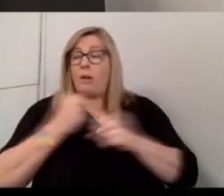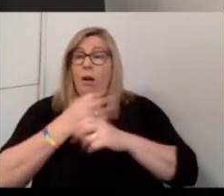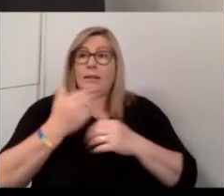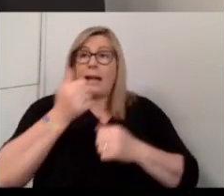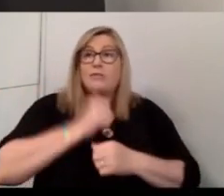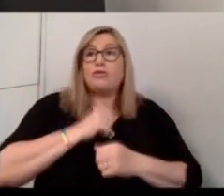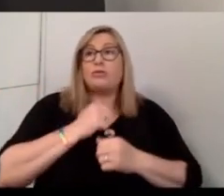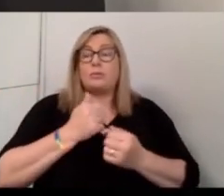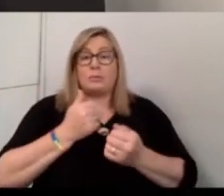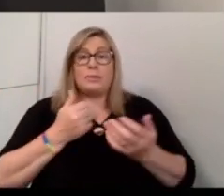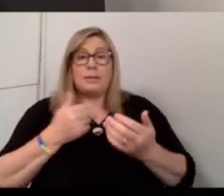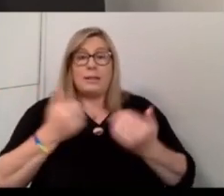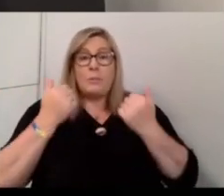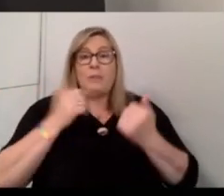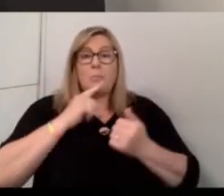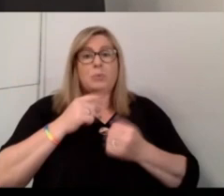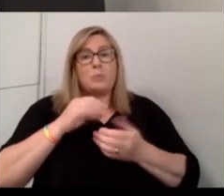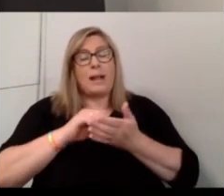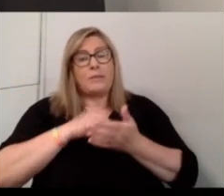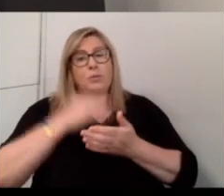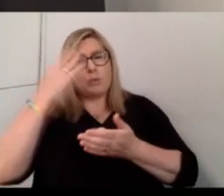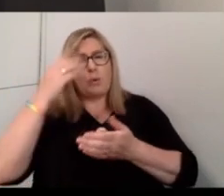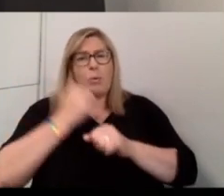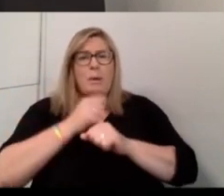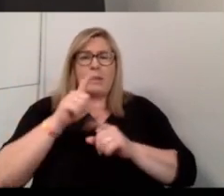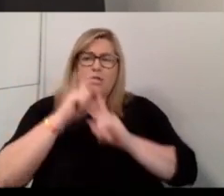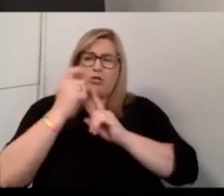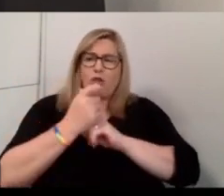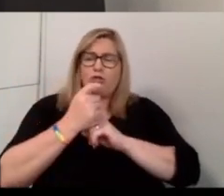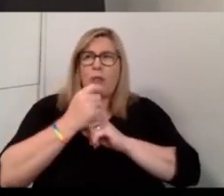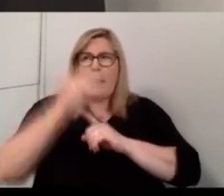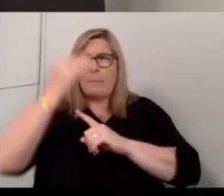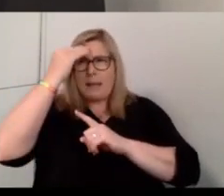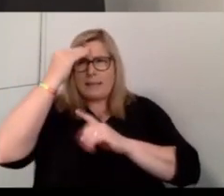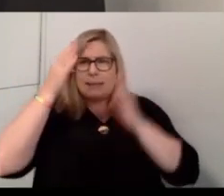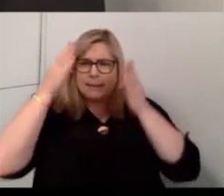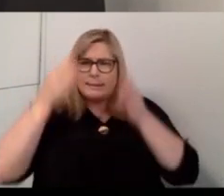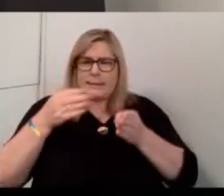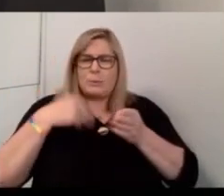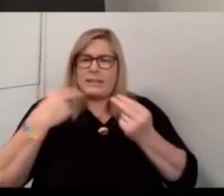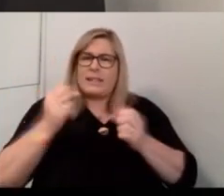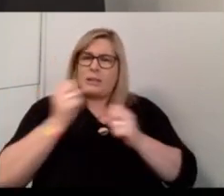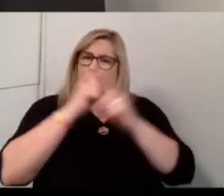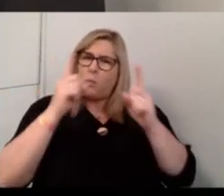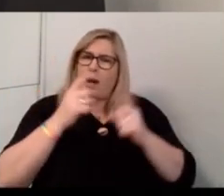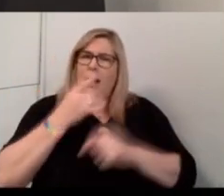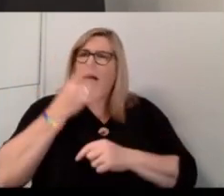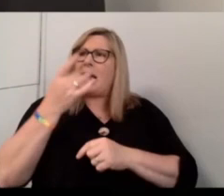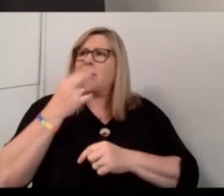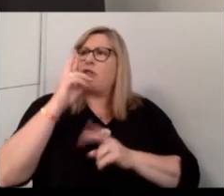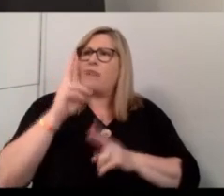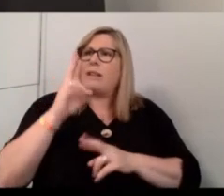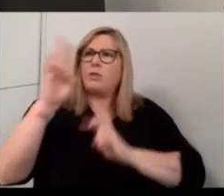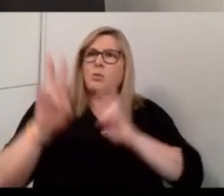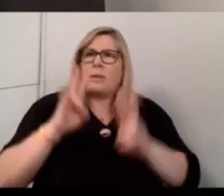know, and it is come back to this cultural mindset and awareness that we have to be aware and kind of go and ask the right questions and go and poke around and look for it.